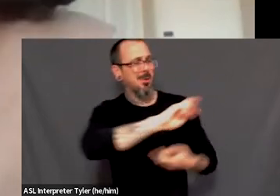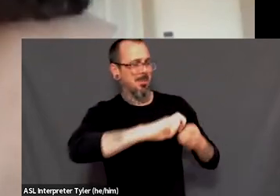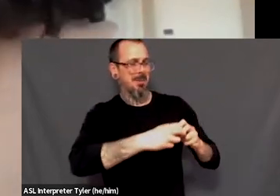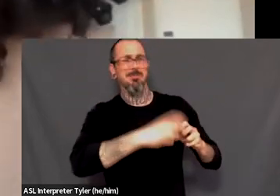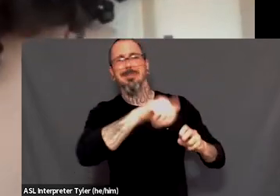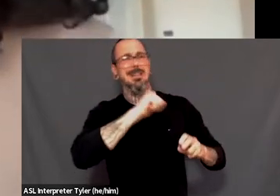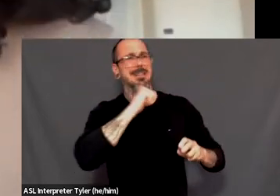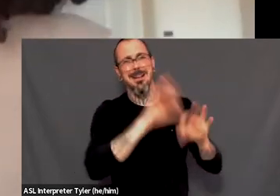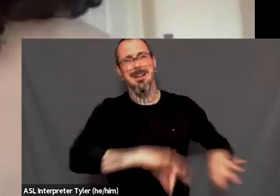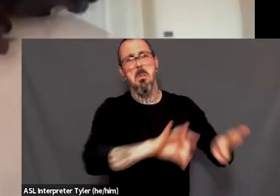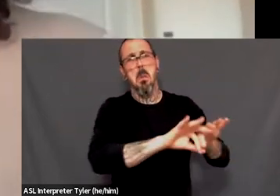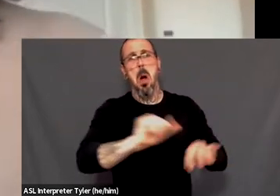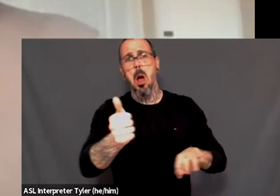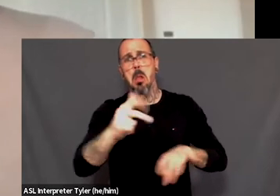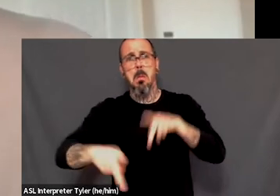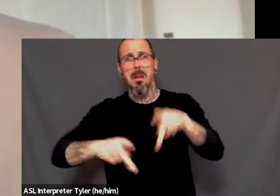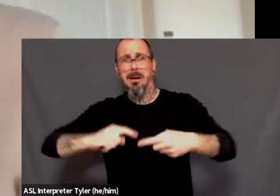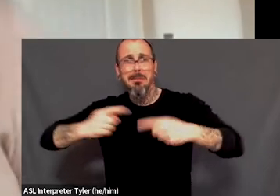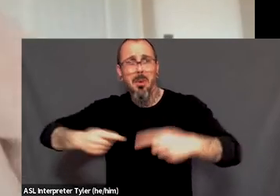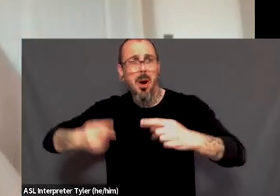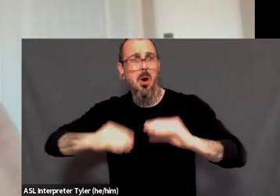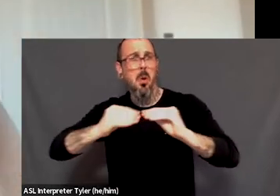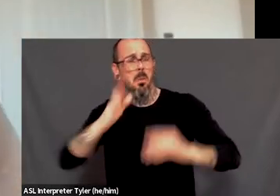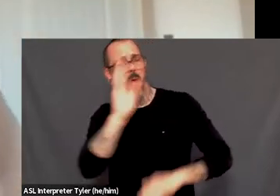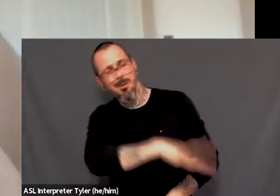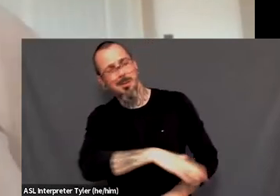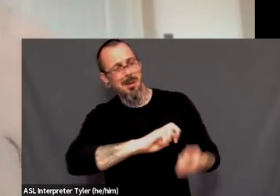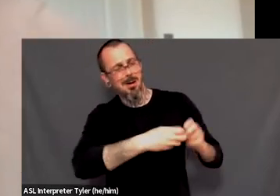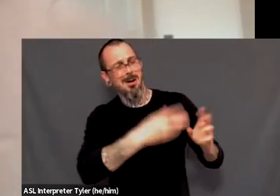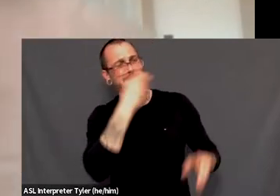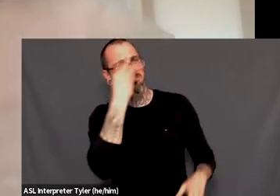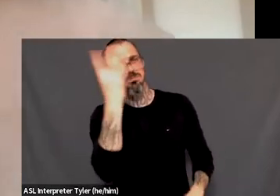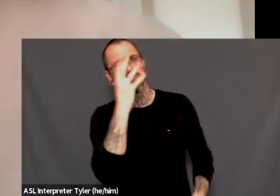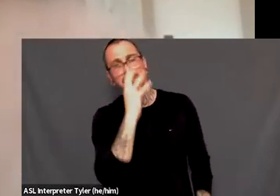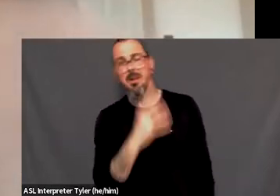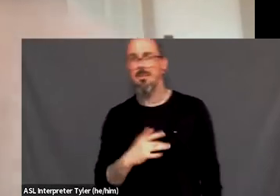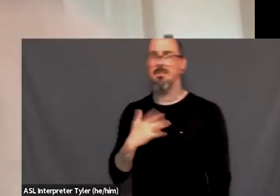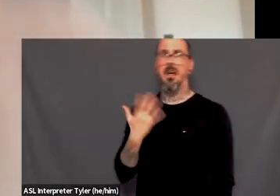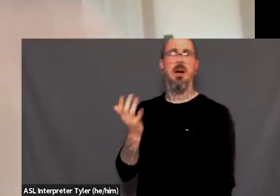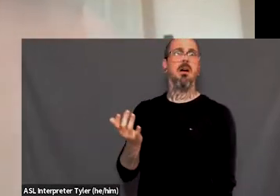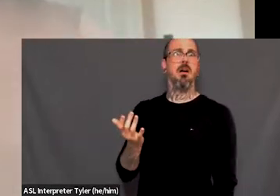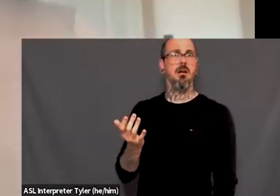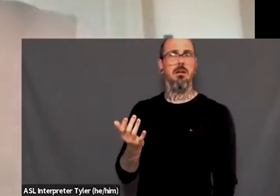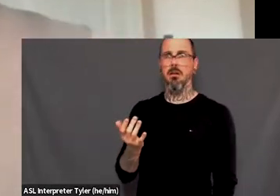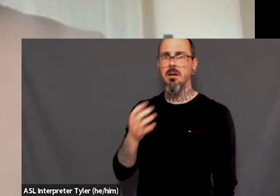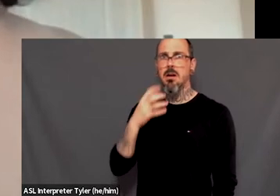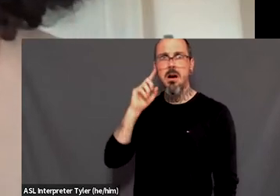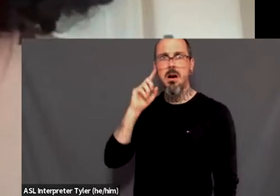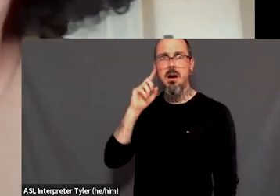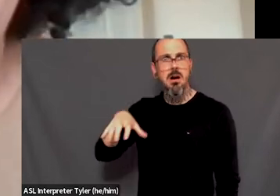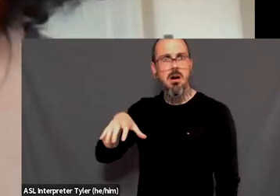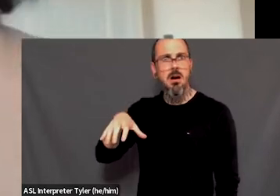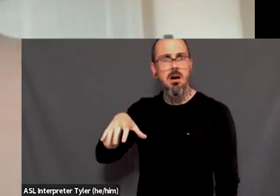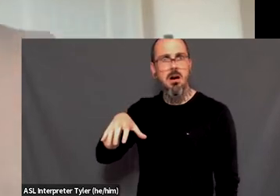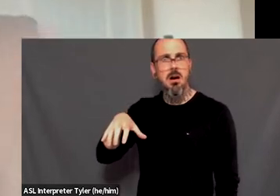what, I'm going to find a way to dismantle this mental health system. Um, because this is fucked. And yeah, here I am working in